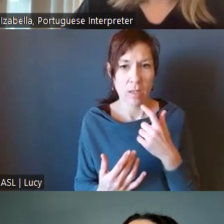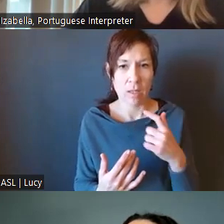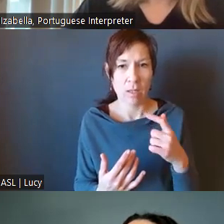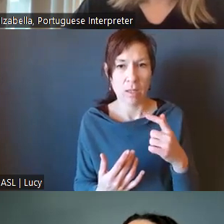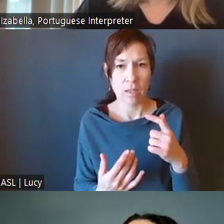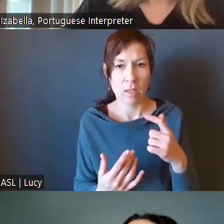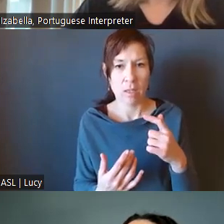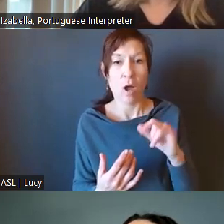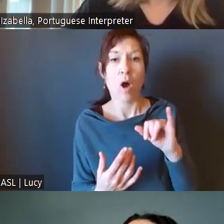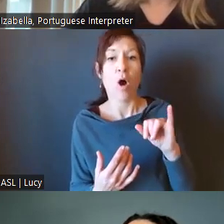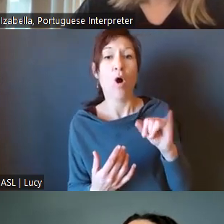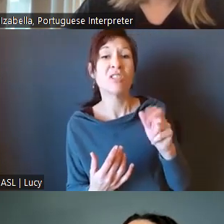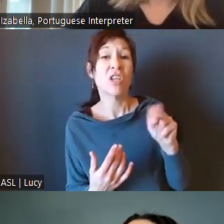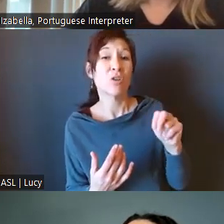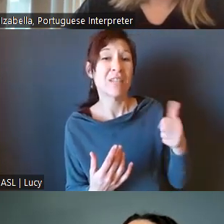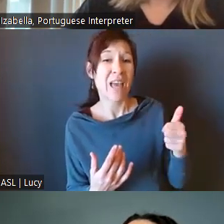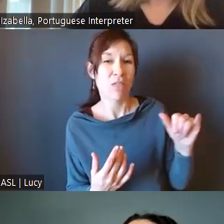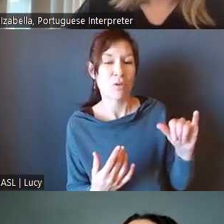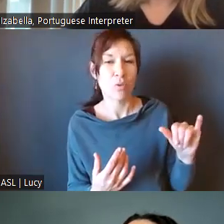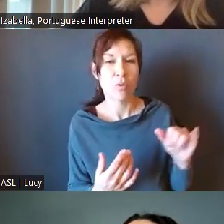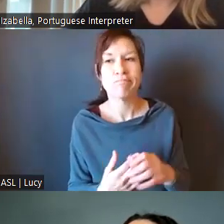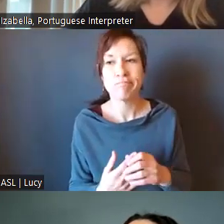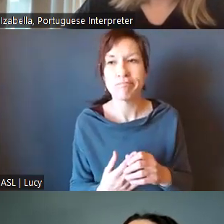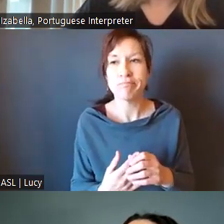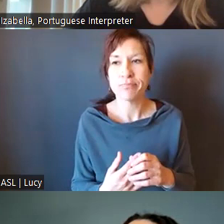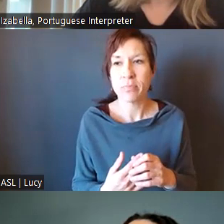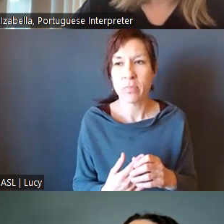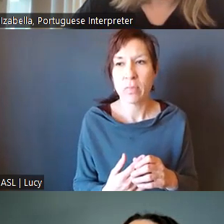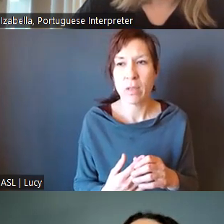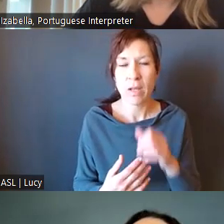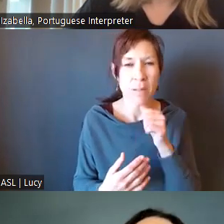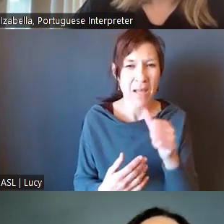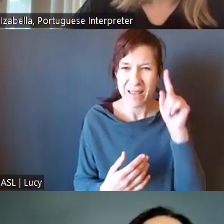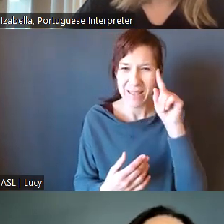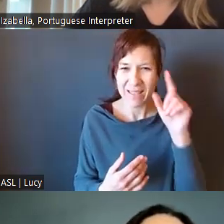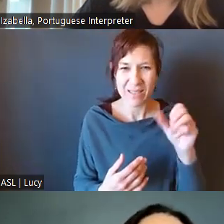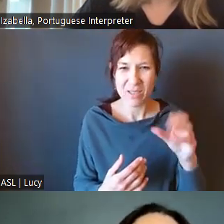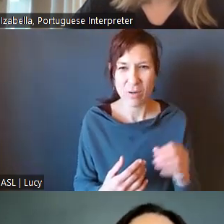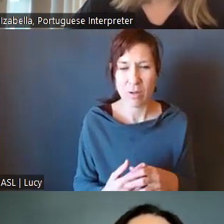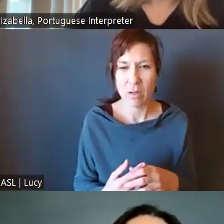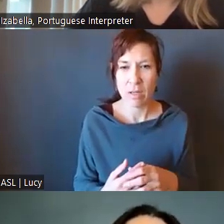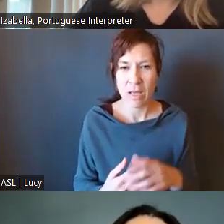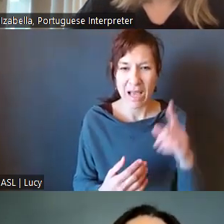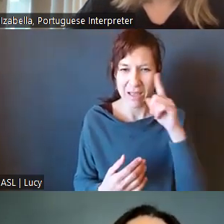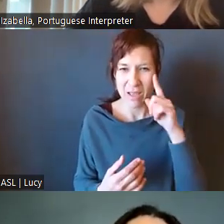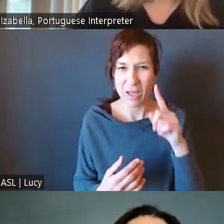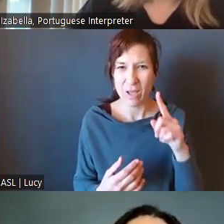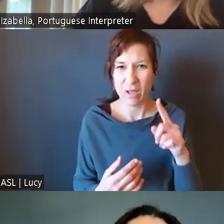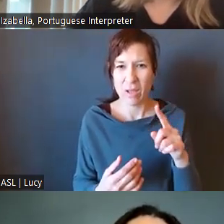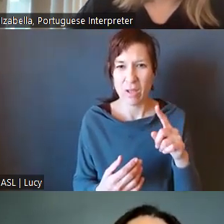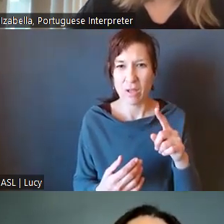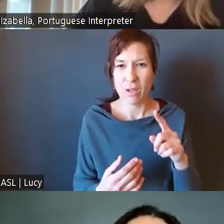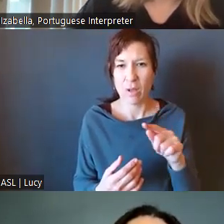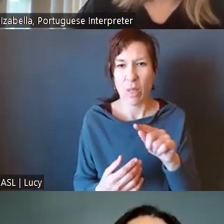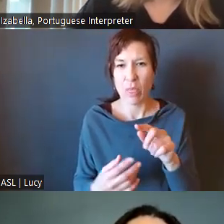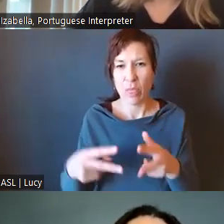10th listening session? I don't think so, because I, I'm contemplating that those listening sessions are comments coming